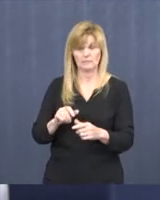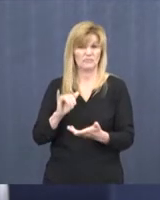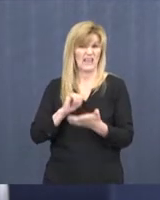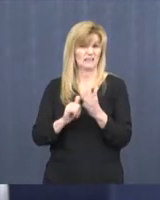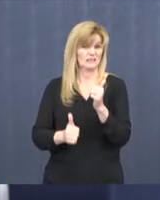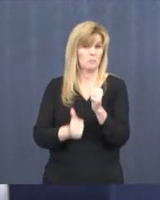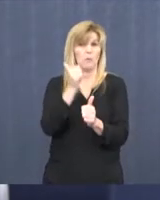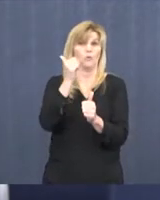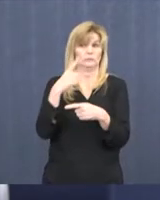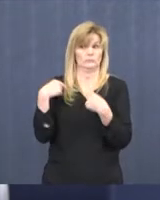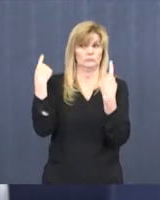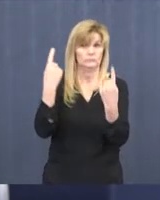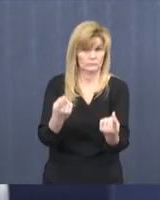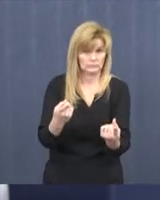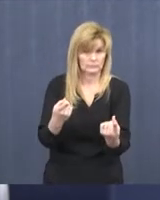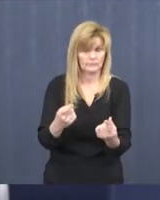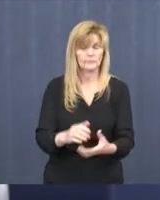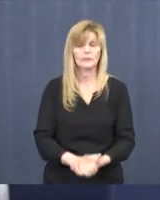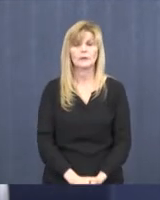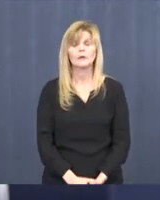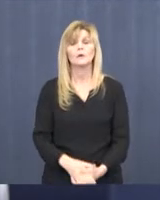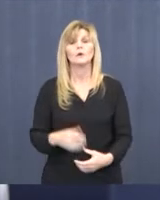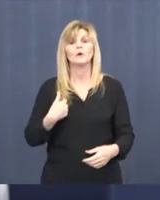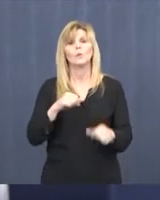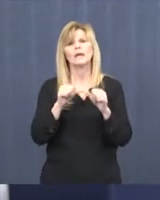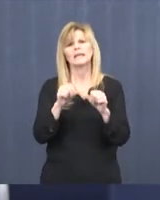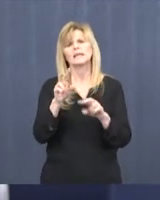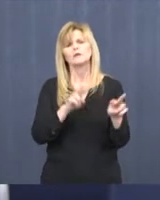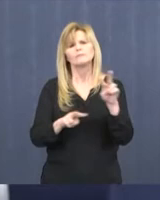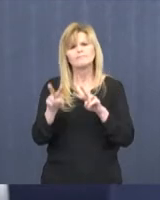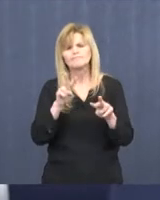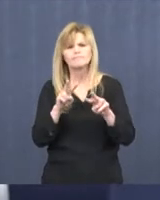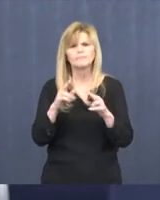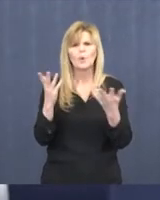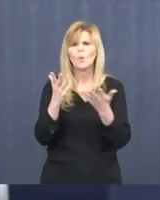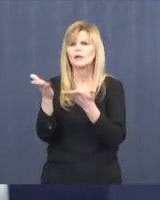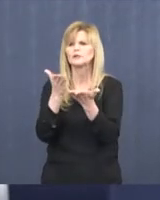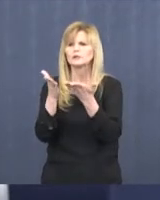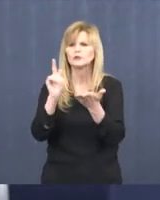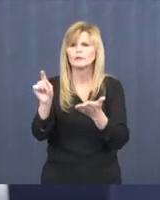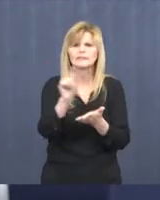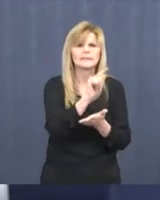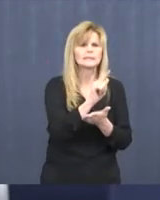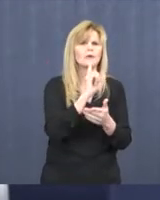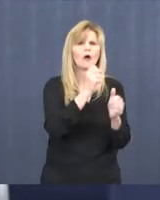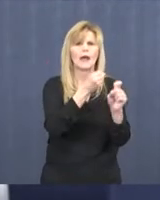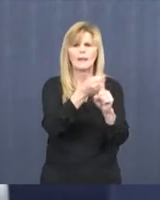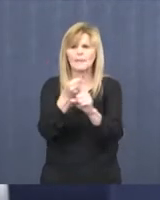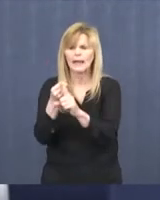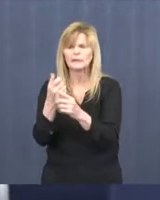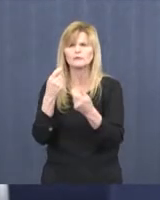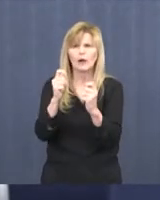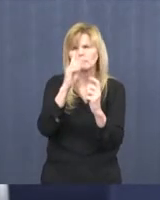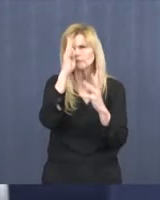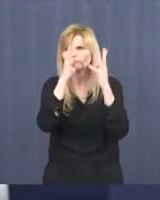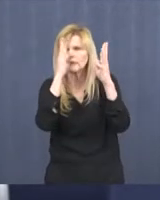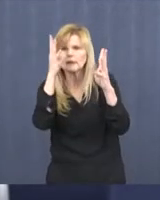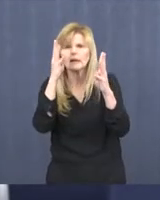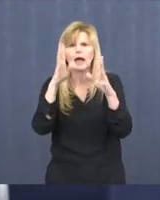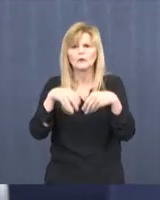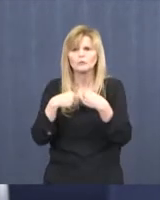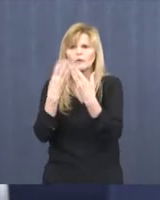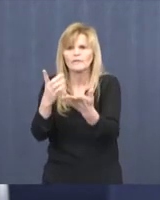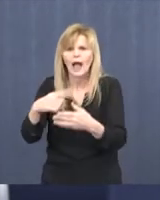we've done in one day. We continue to look for all of the services that have been impacted, look for creative ways to deliver those